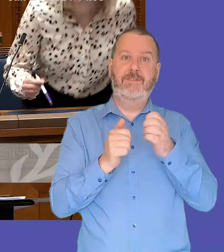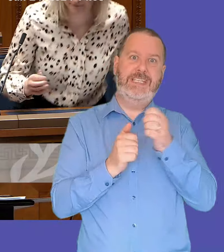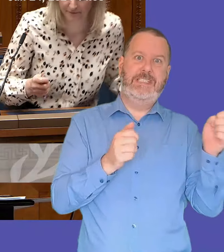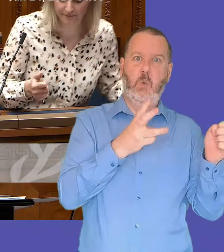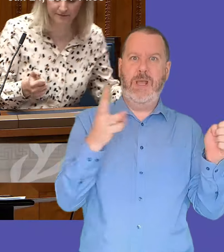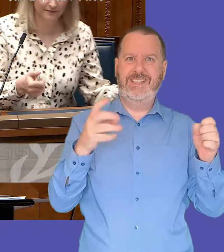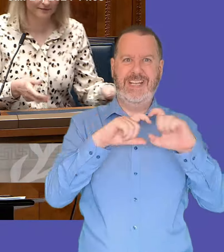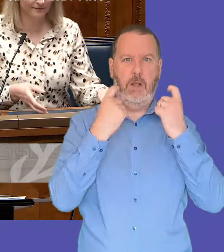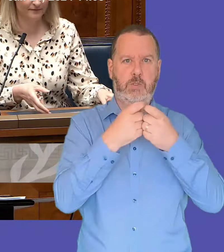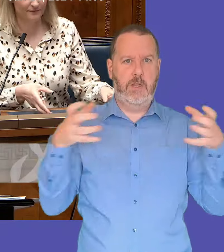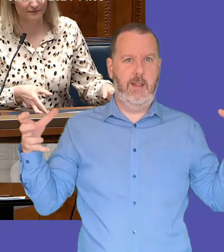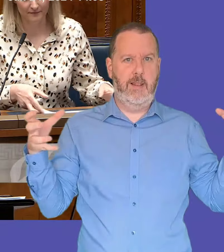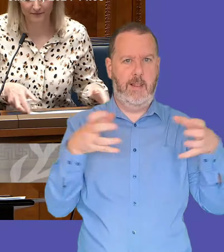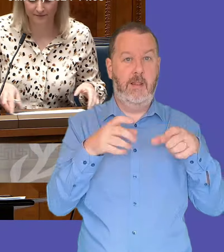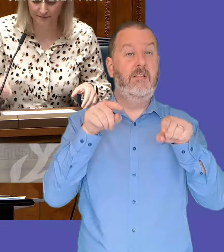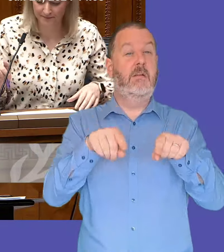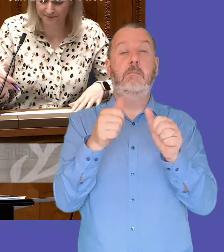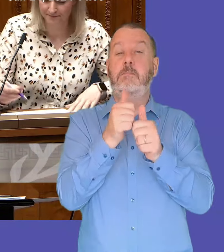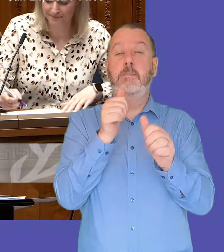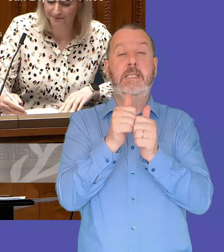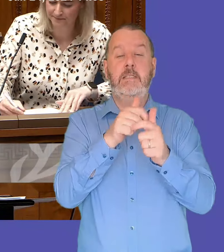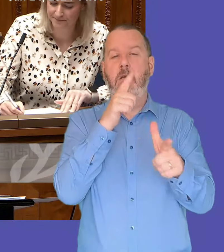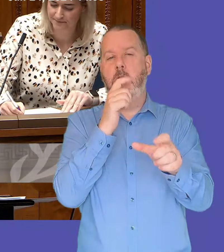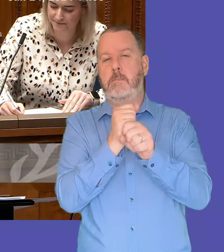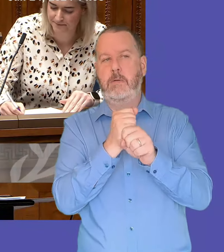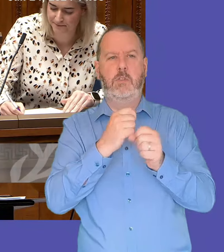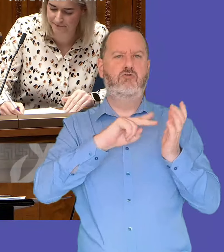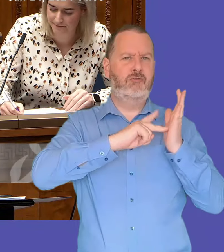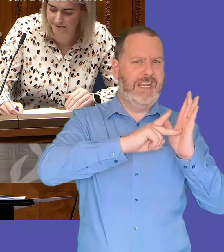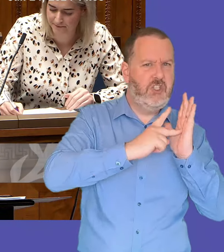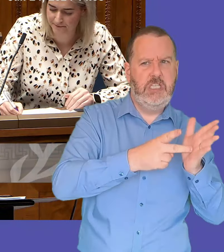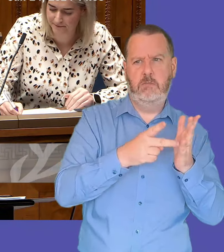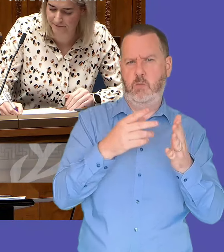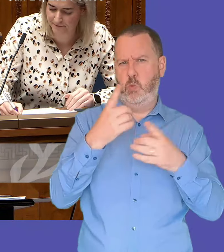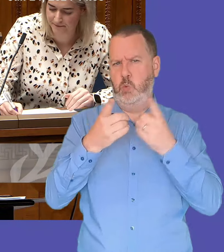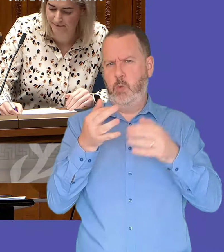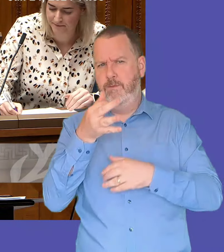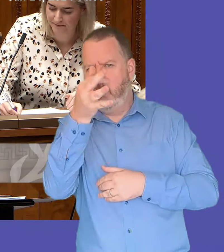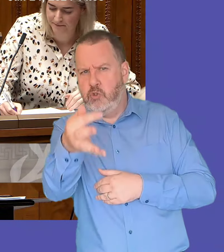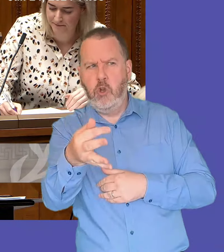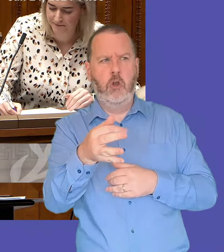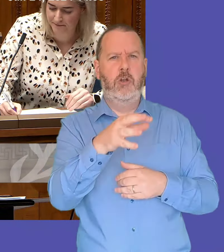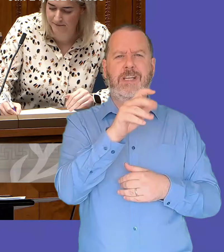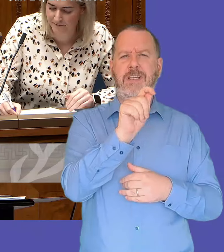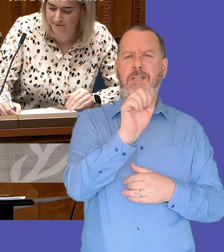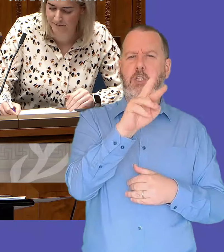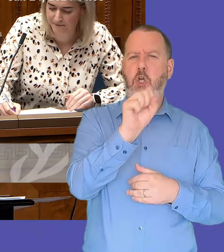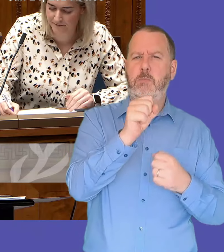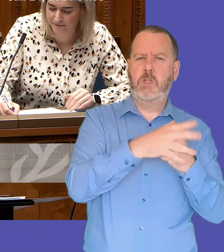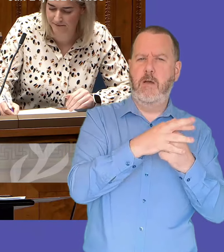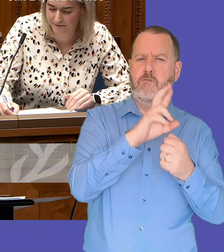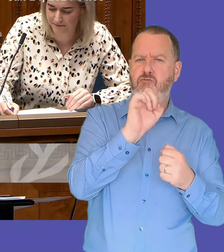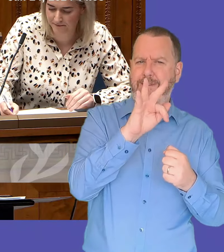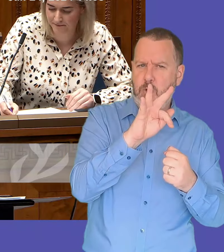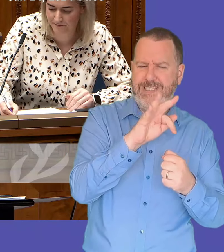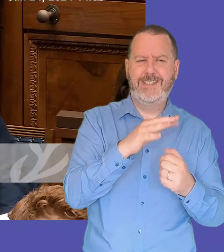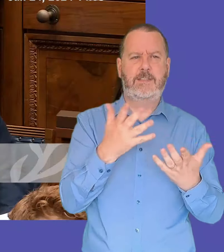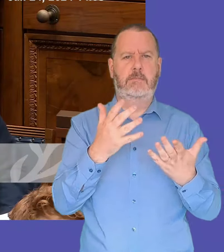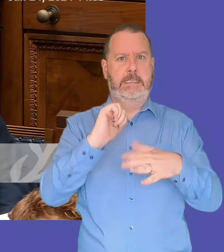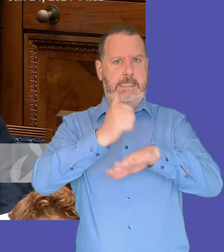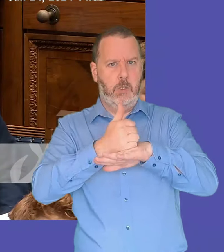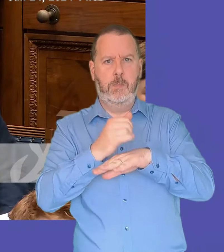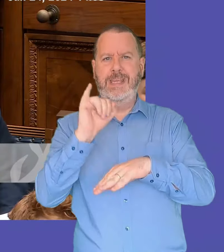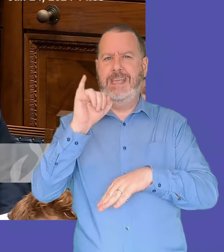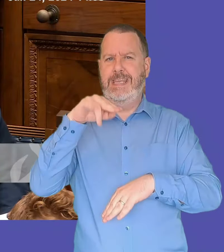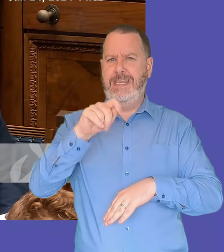primarily focused on the council's strategic direction and governance including its terms of reference future direction and the establishment of inter